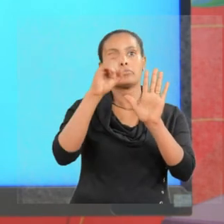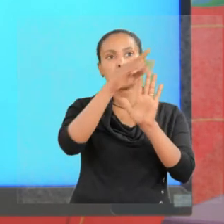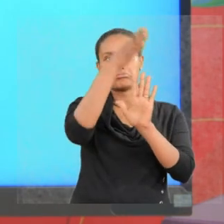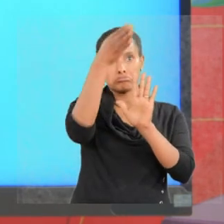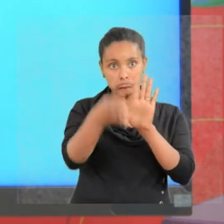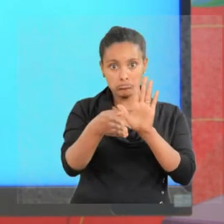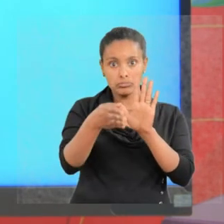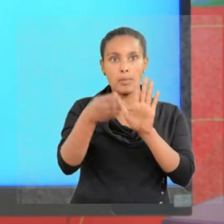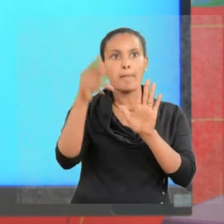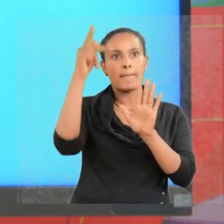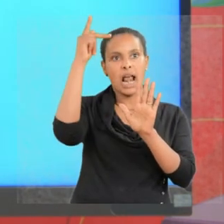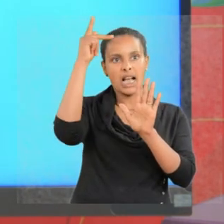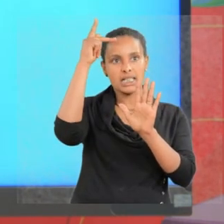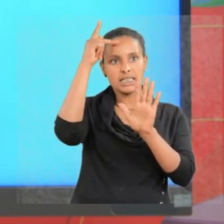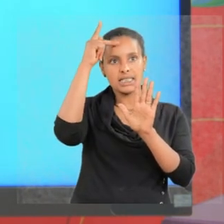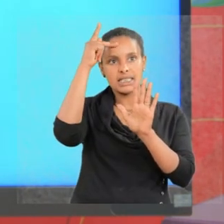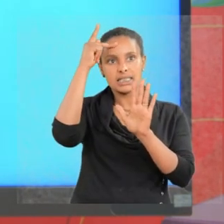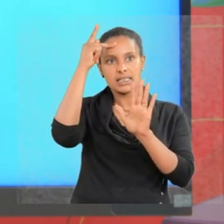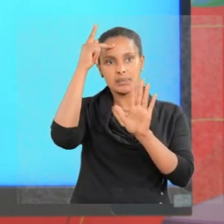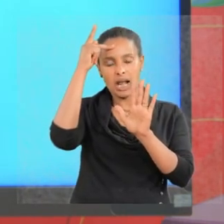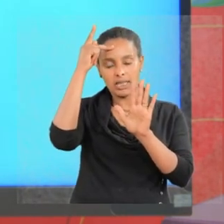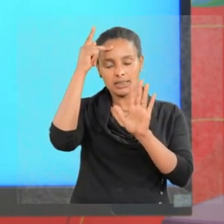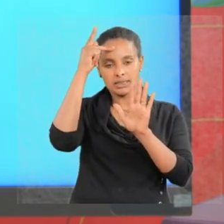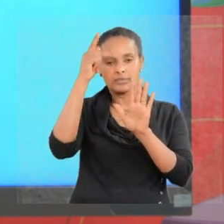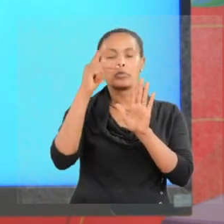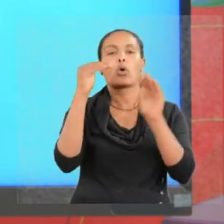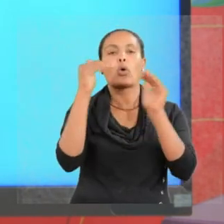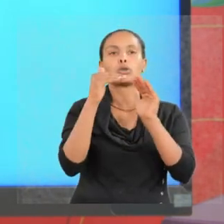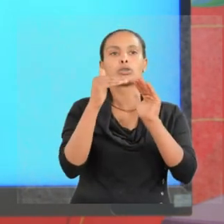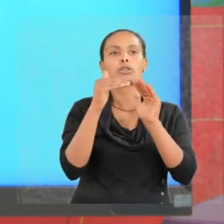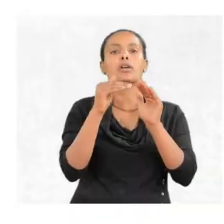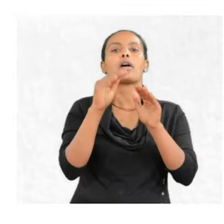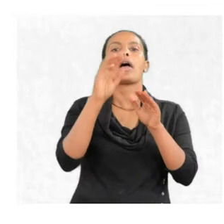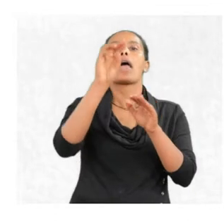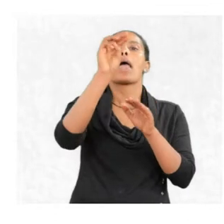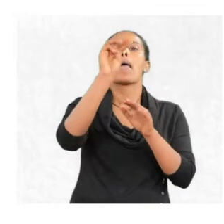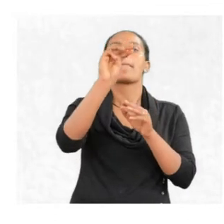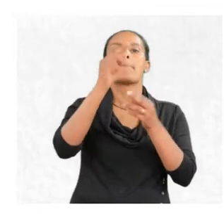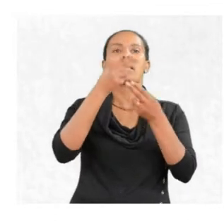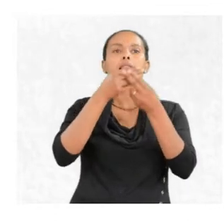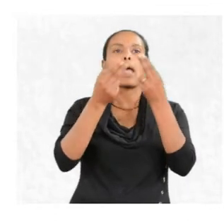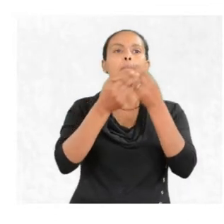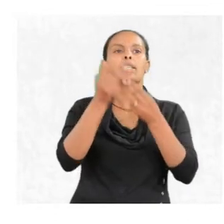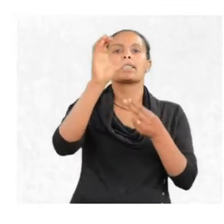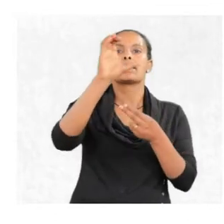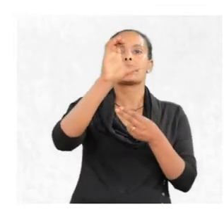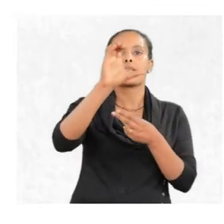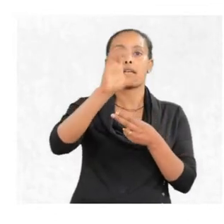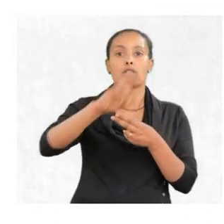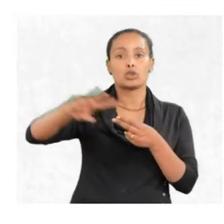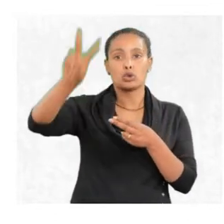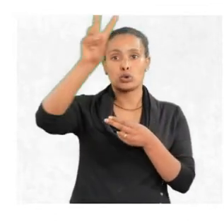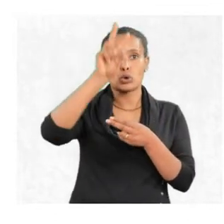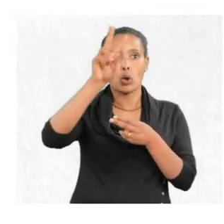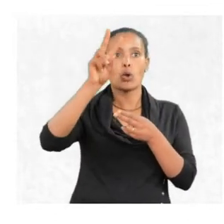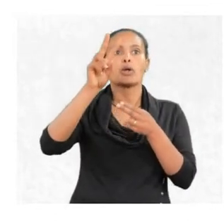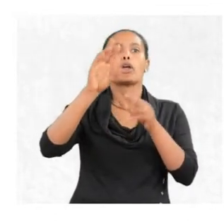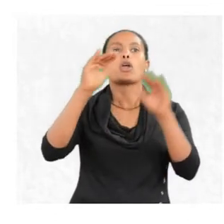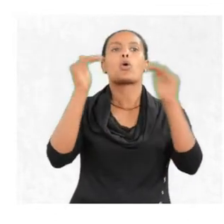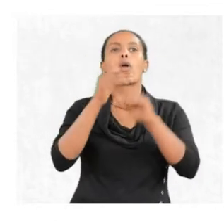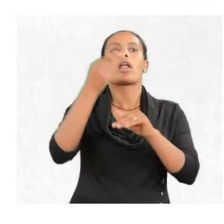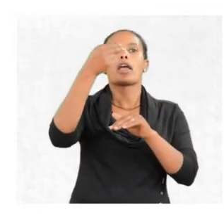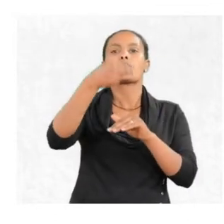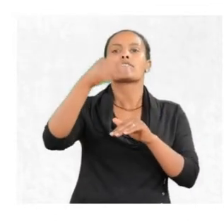Planck's equation for energy. Now, M times C square equal H seam